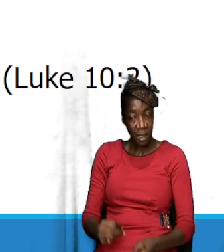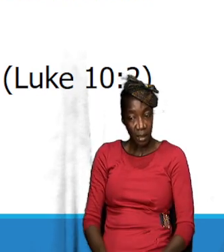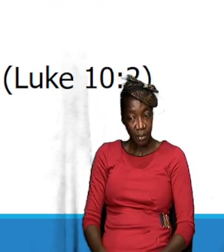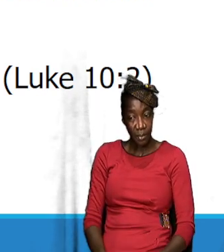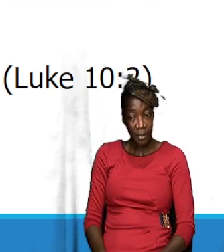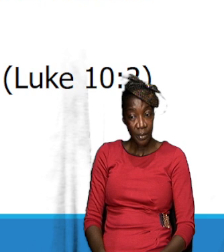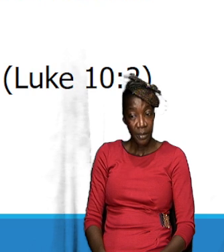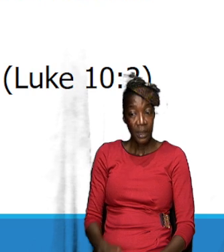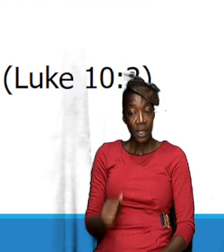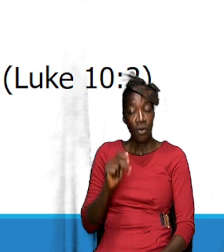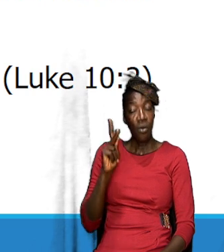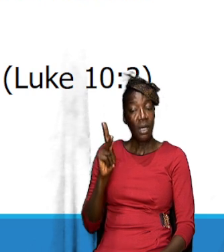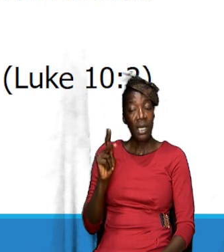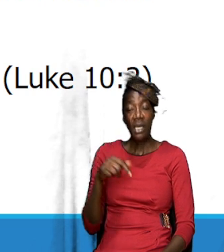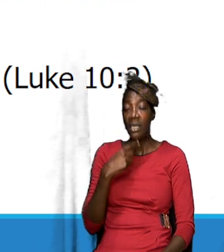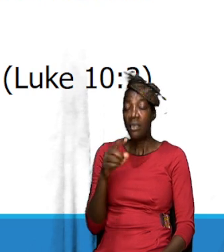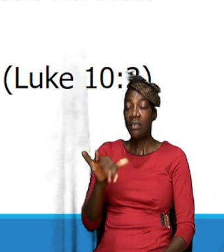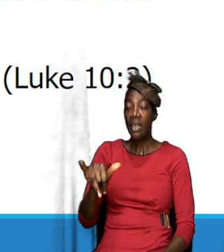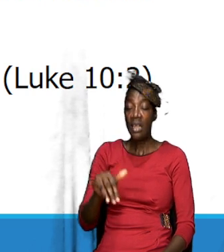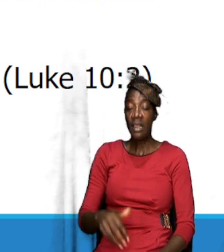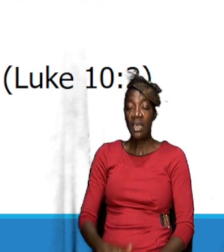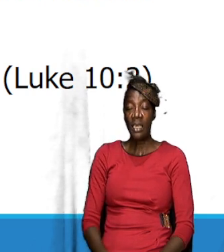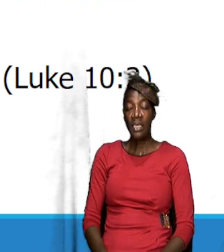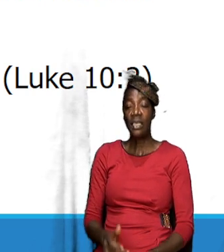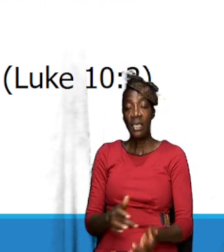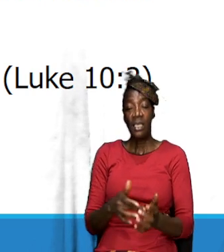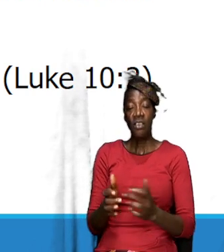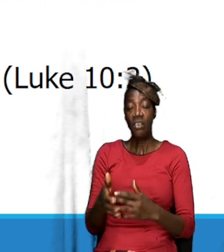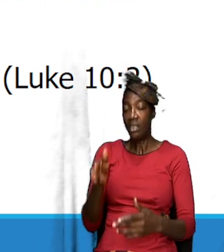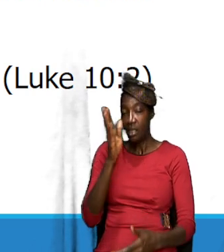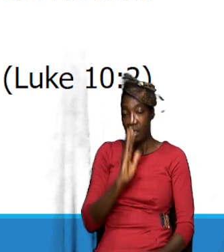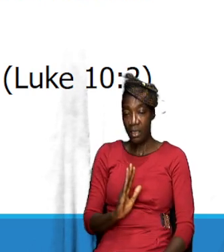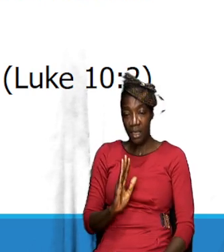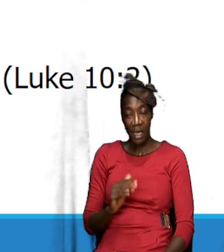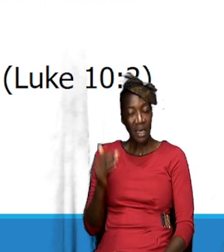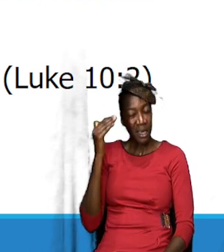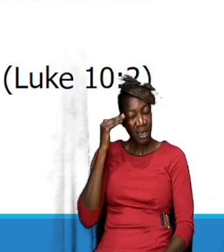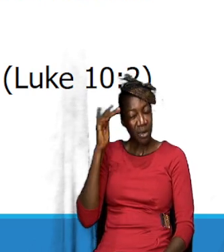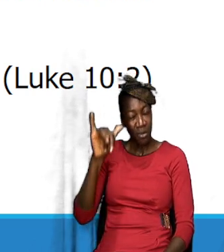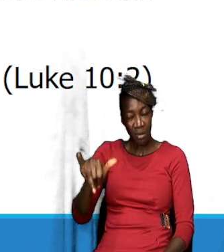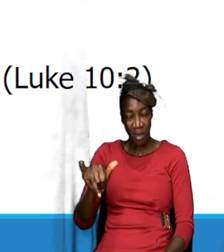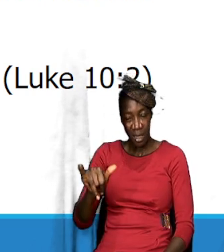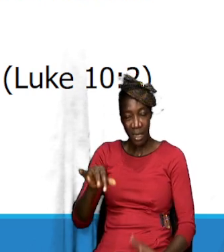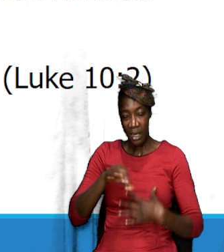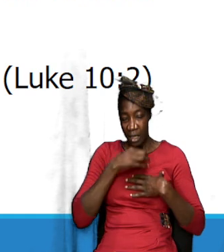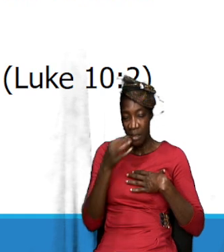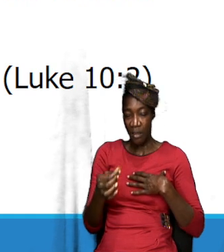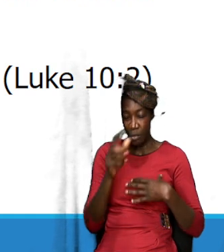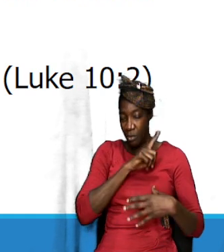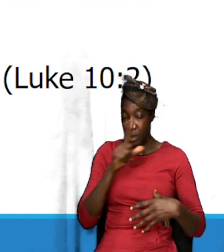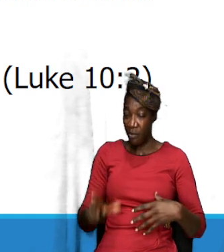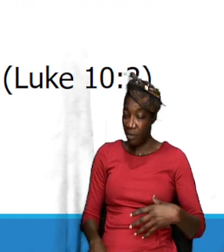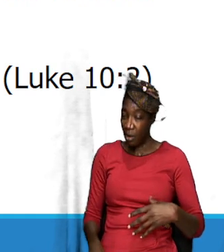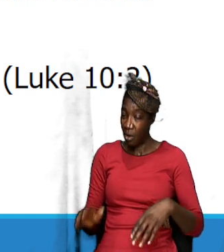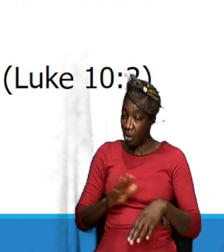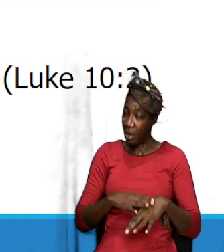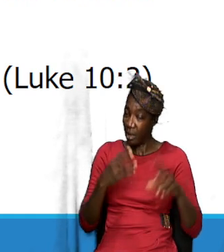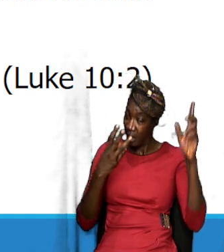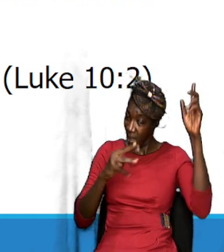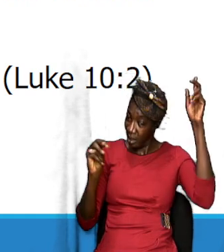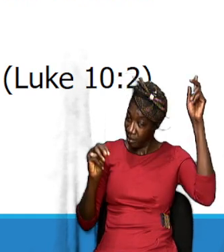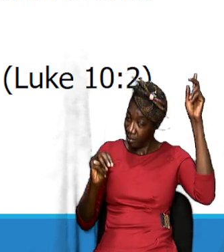okay to say that, you know, Jesus is God, I know that, the spirit of the Lord is upon him, but